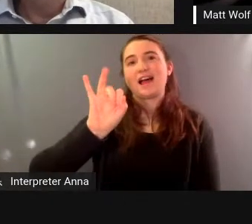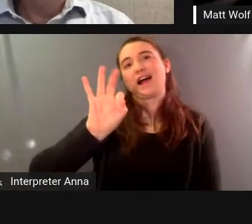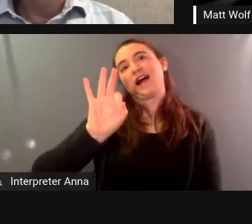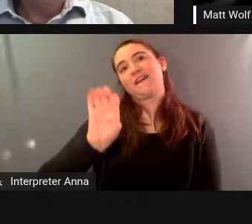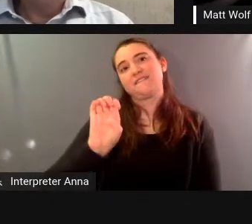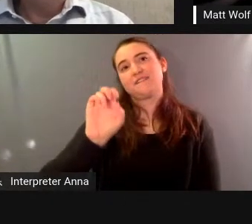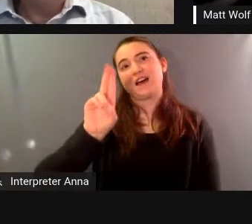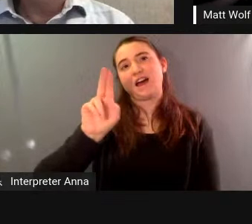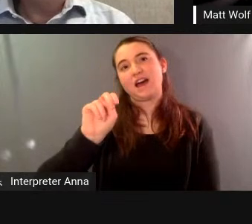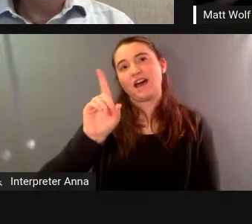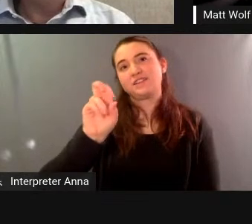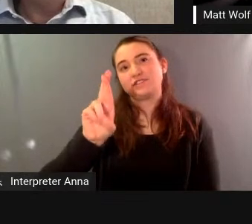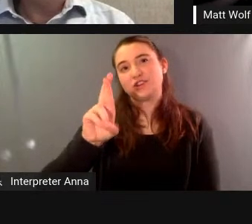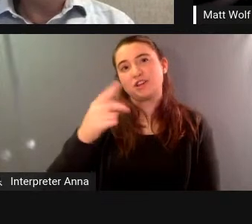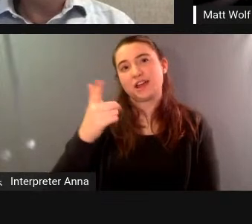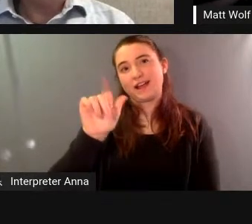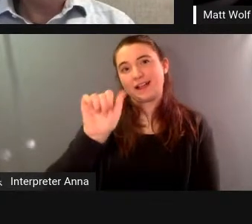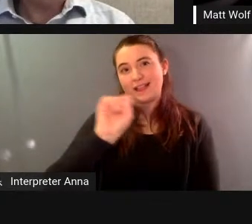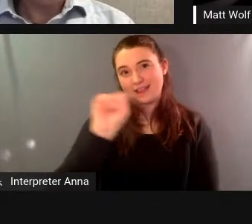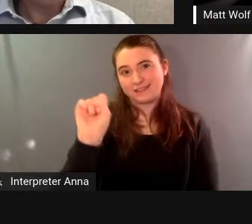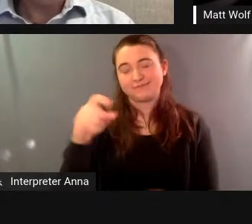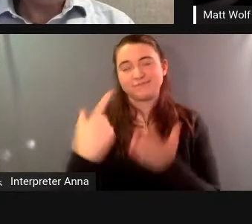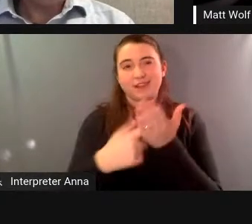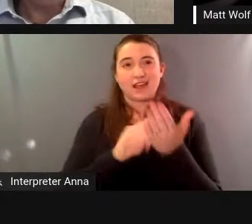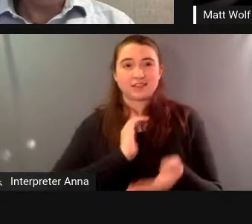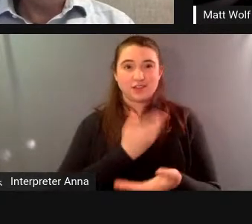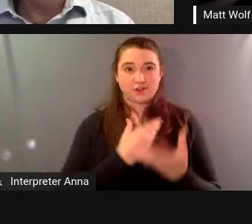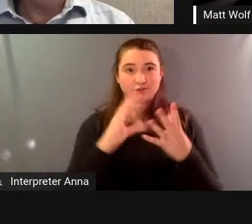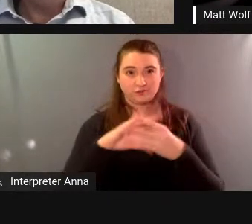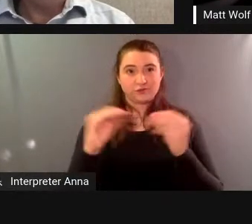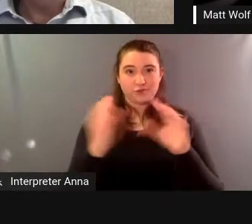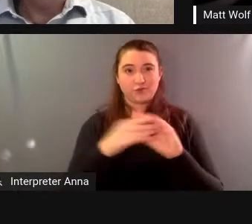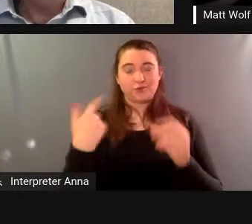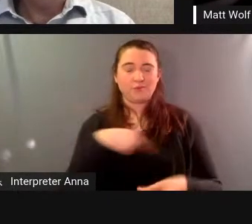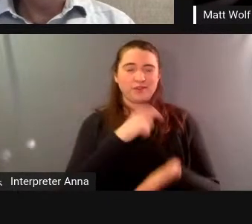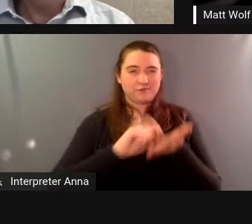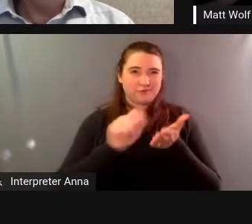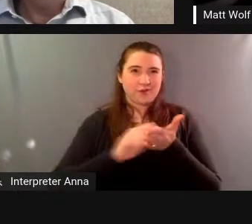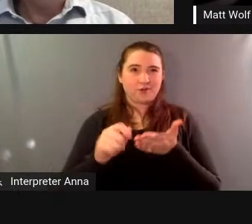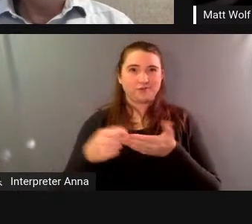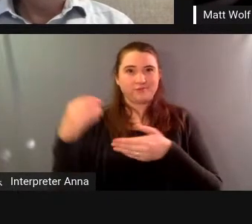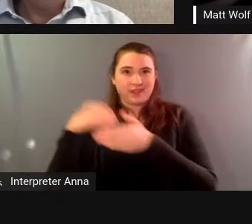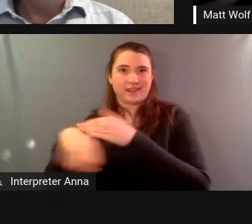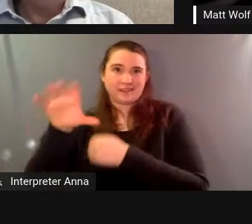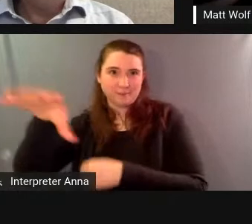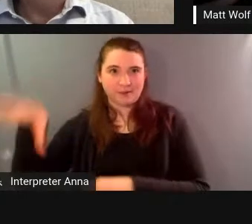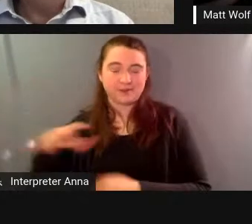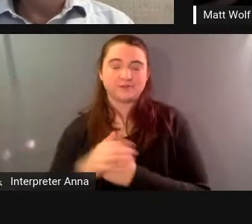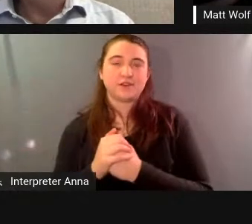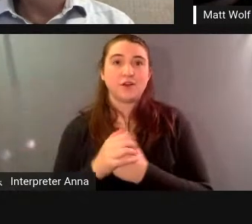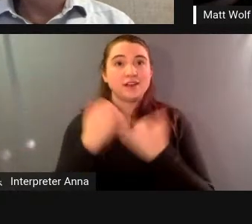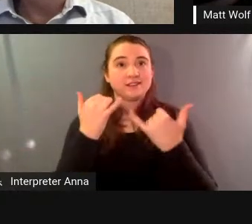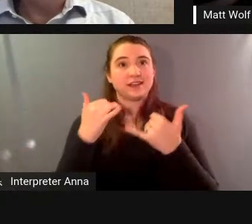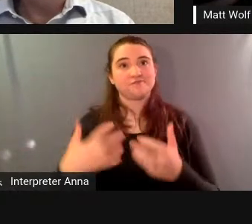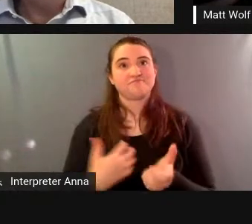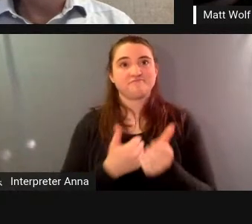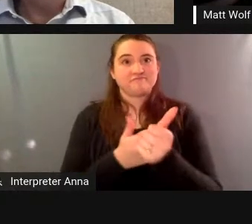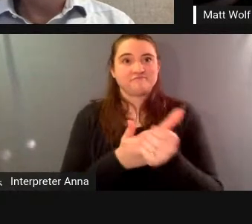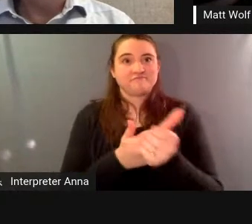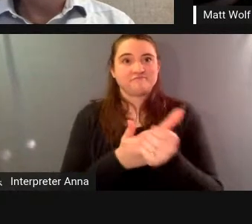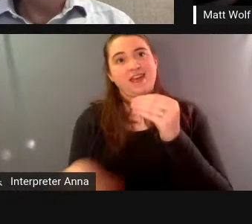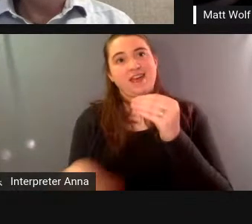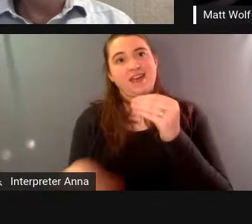of the biospherians including myself wrote it while we're inside and now we've updated it uh you know with a really